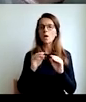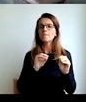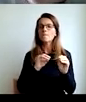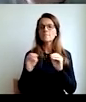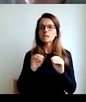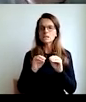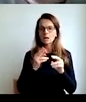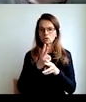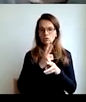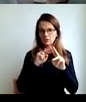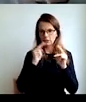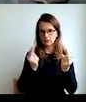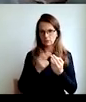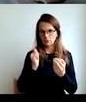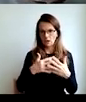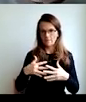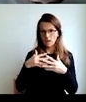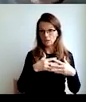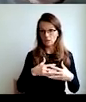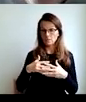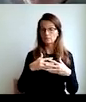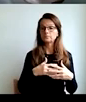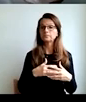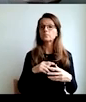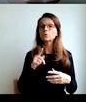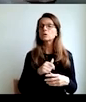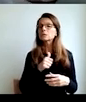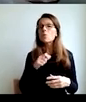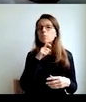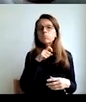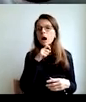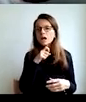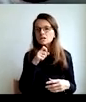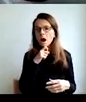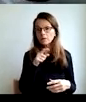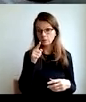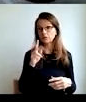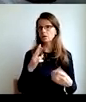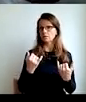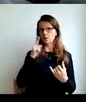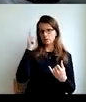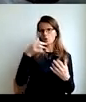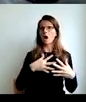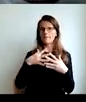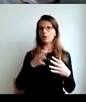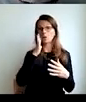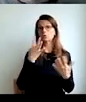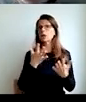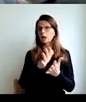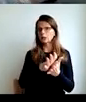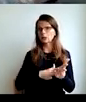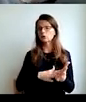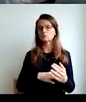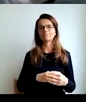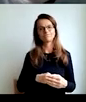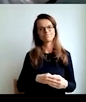country in the world is United States. And this is a fairytale, if you are there, you